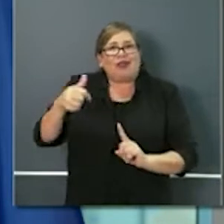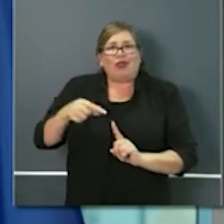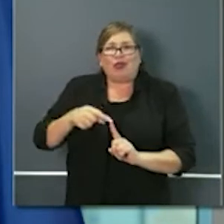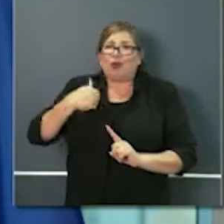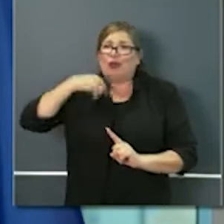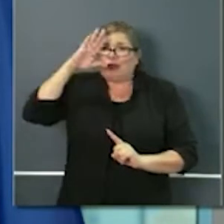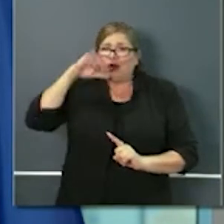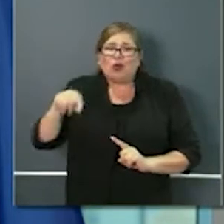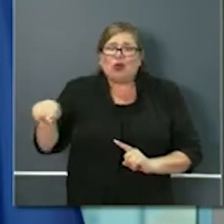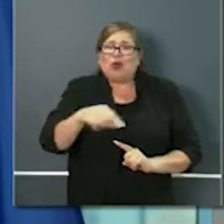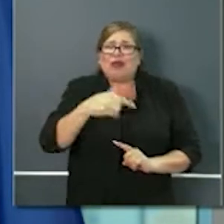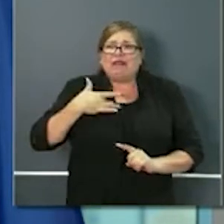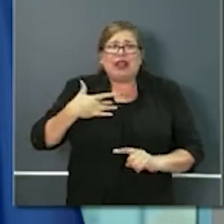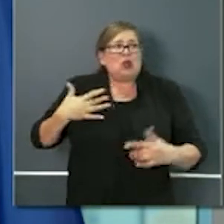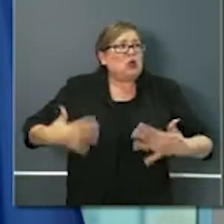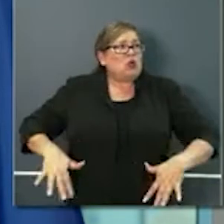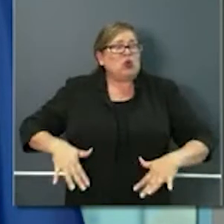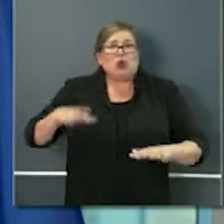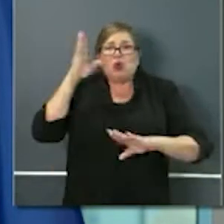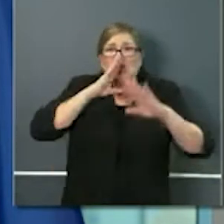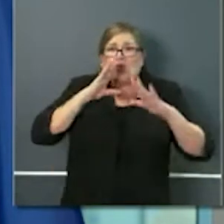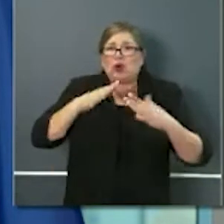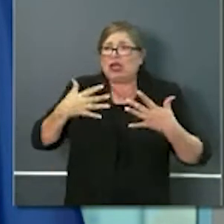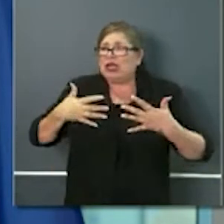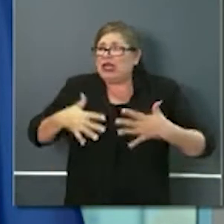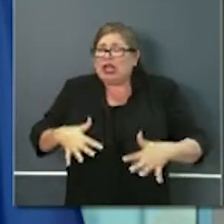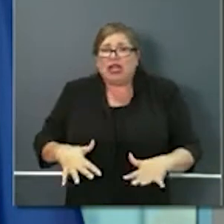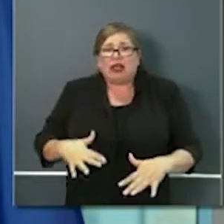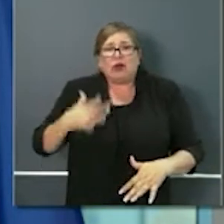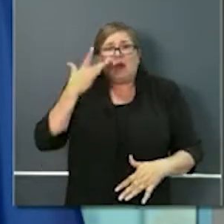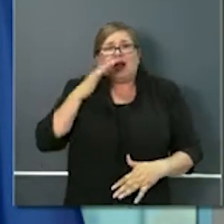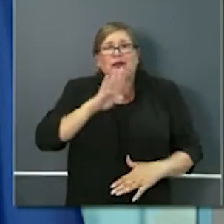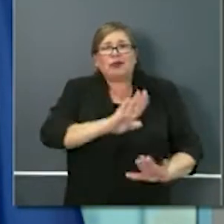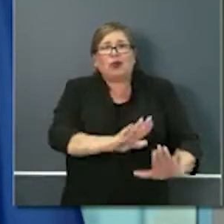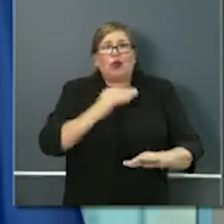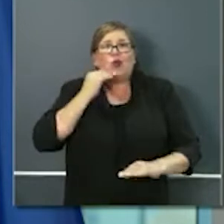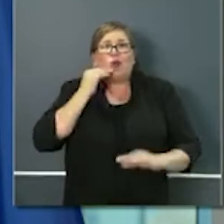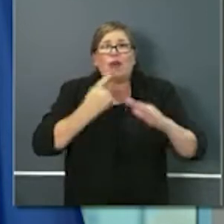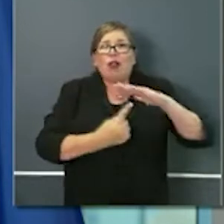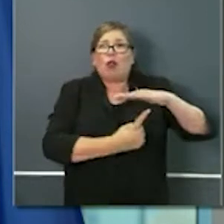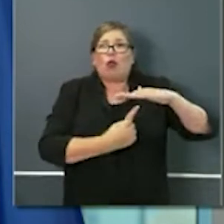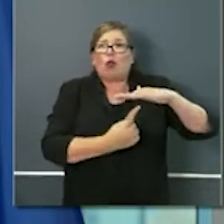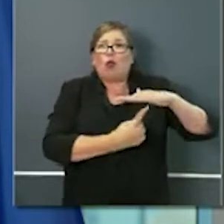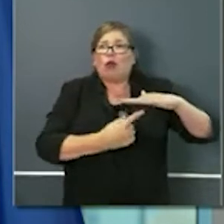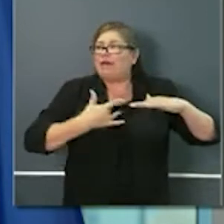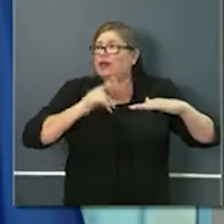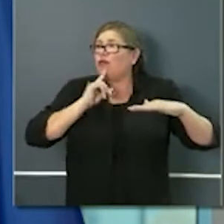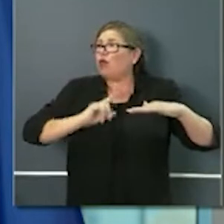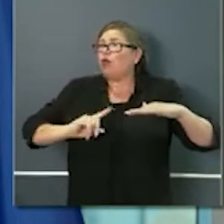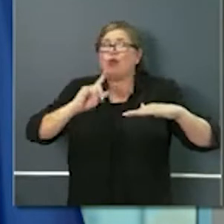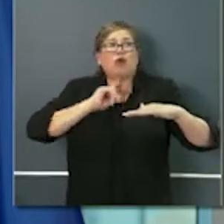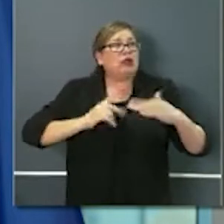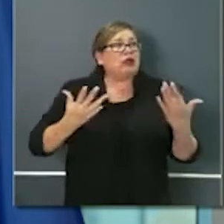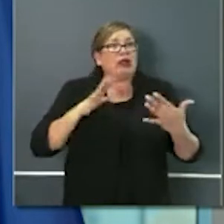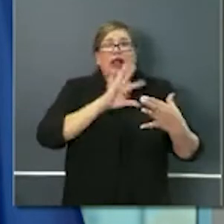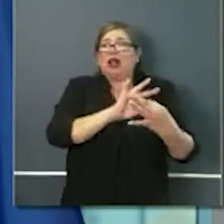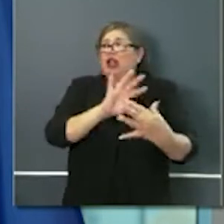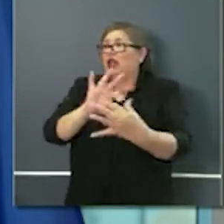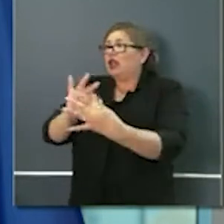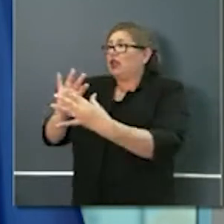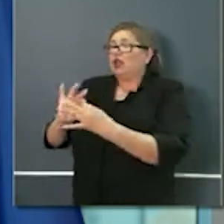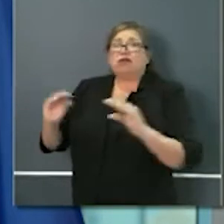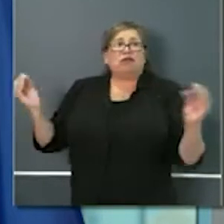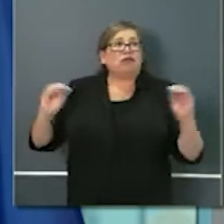being isolated at home and the loneliness people are feeling at home not connected to the outside